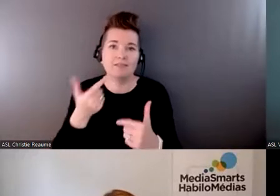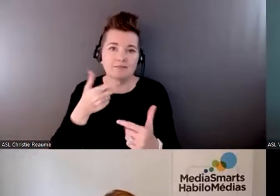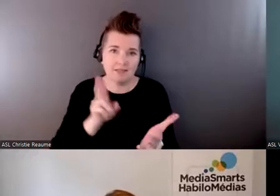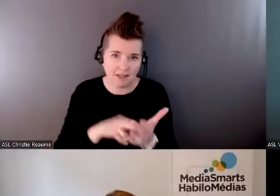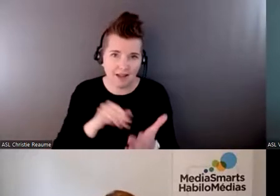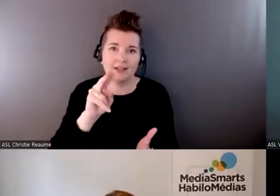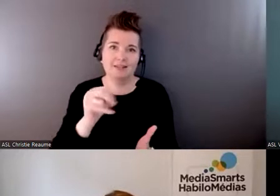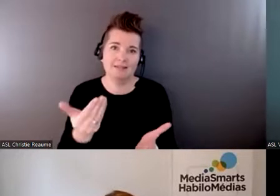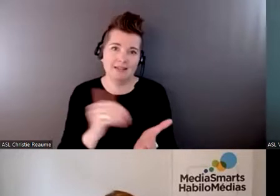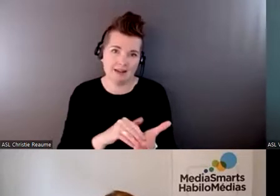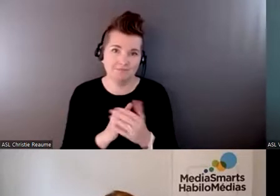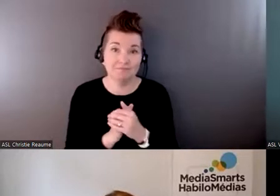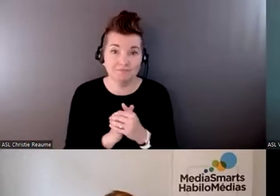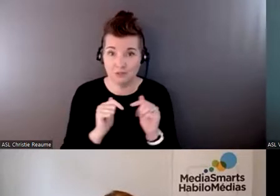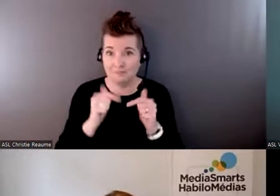um,